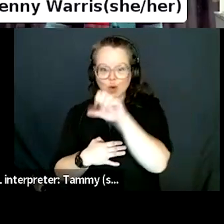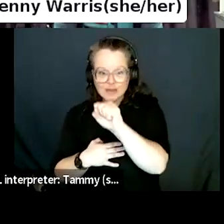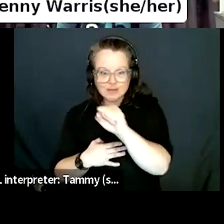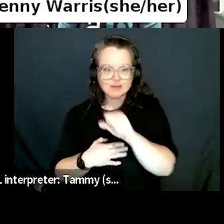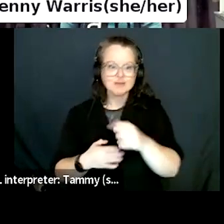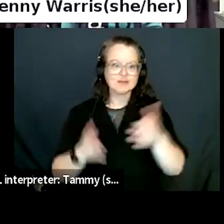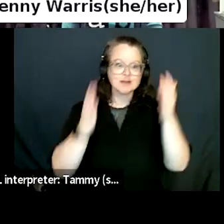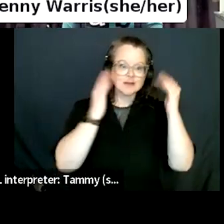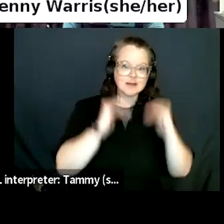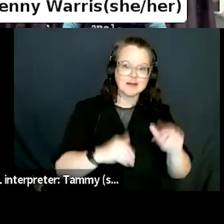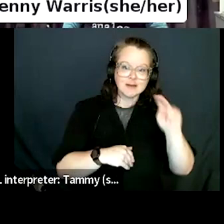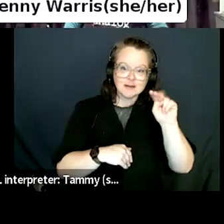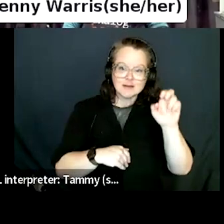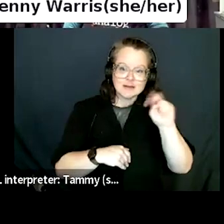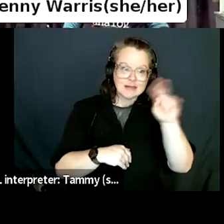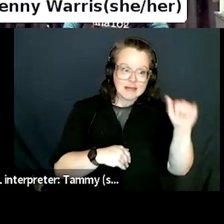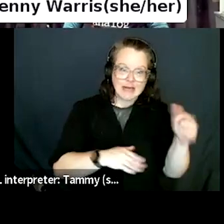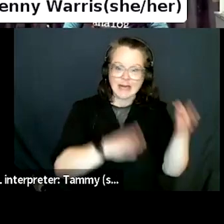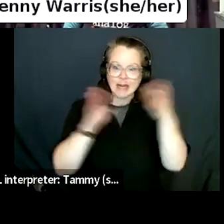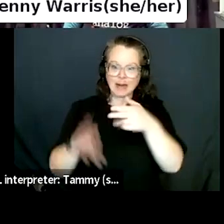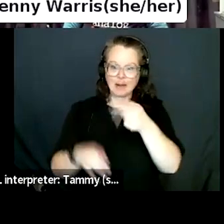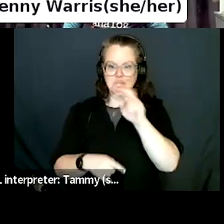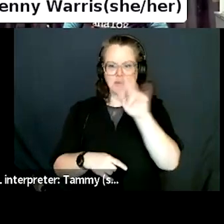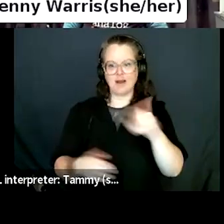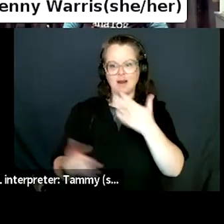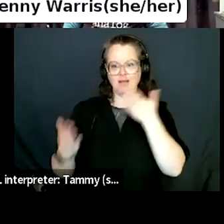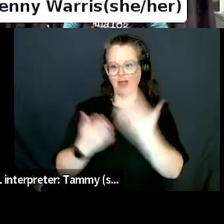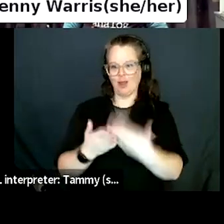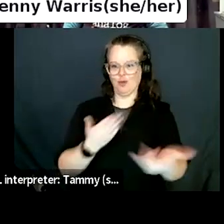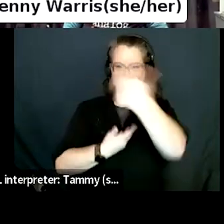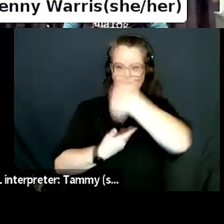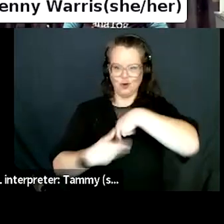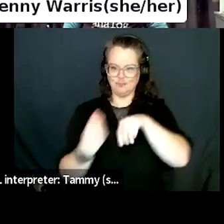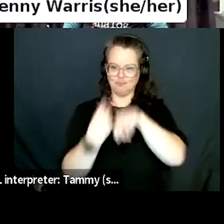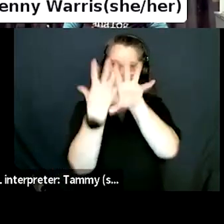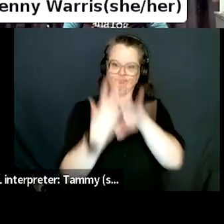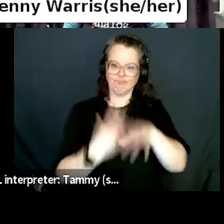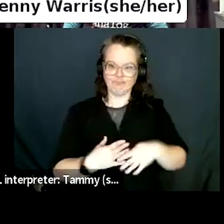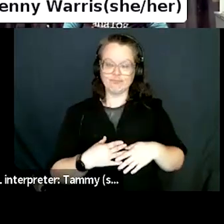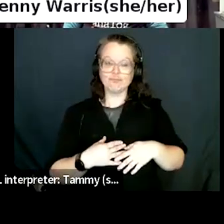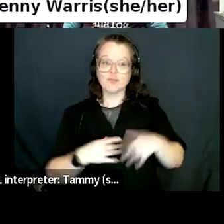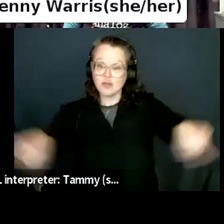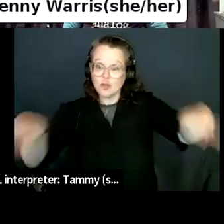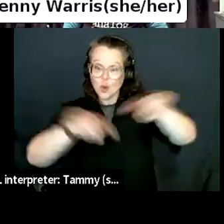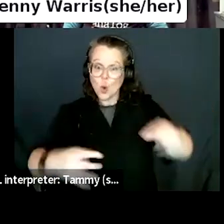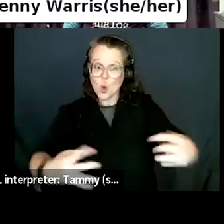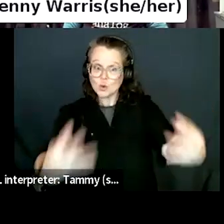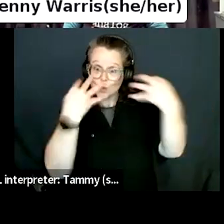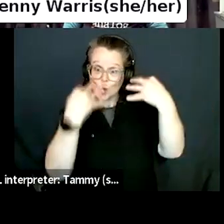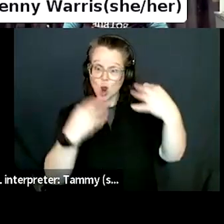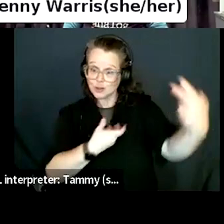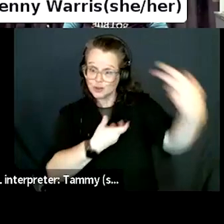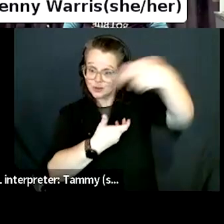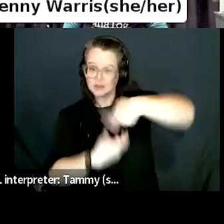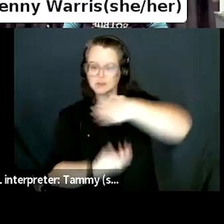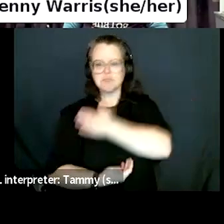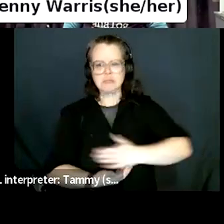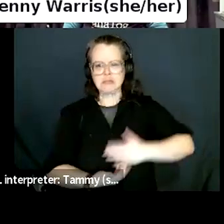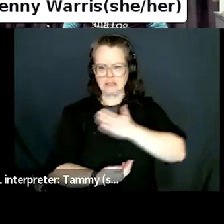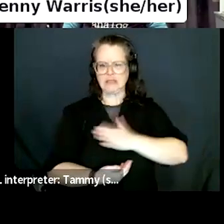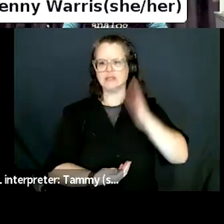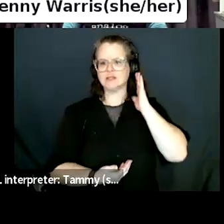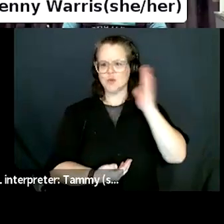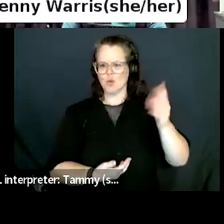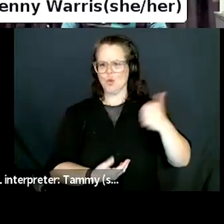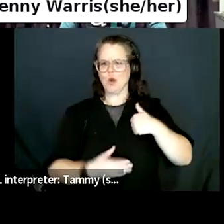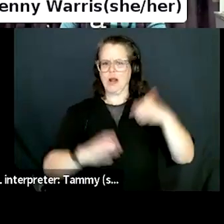it. If you could provide feedback on this session, we'll drop a link to the survey in the chat. Please take a couple of minutes to fill it